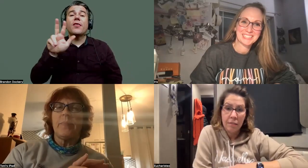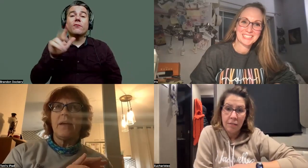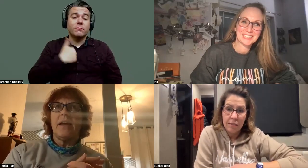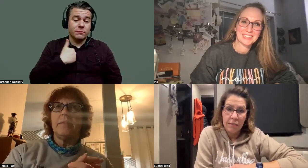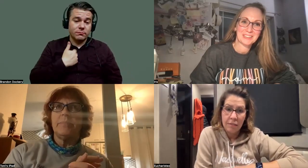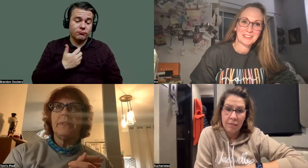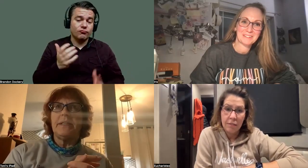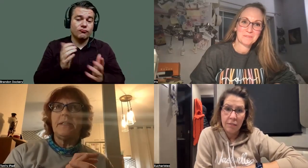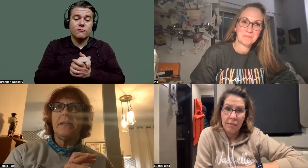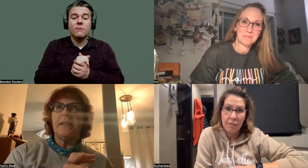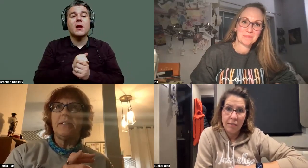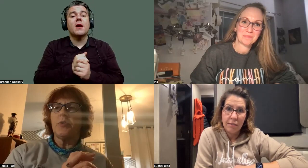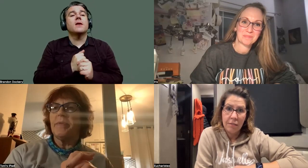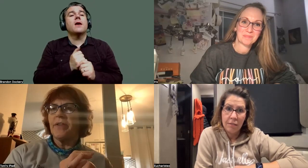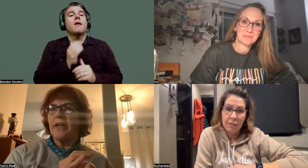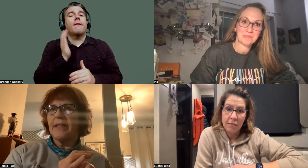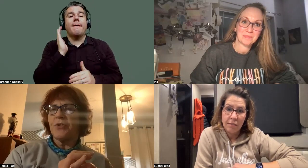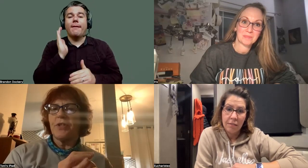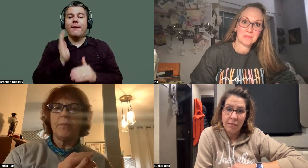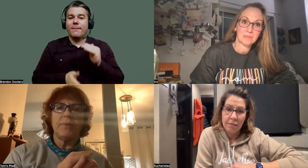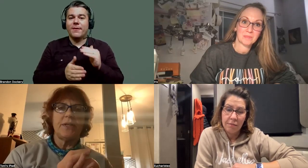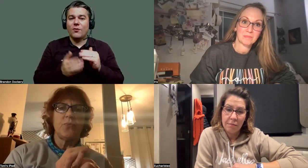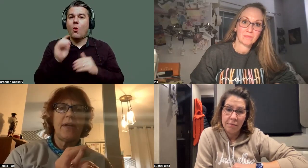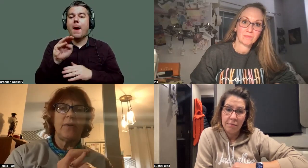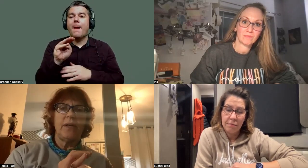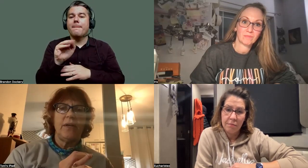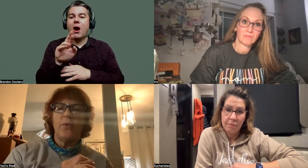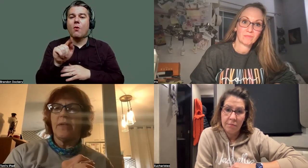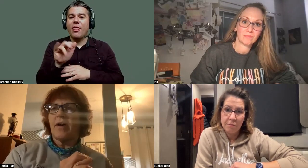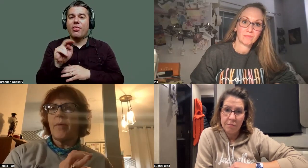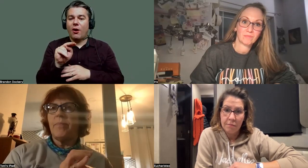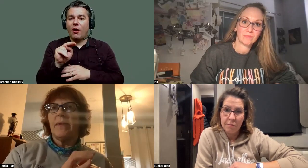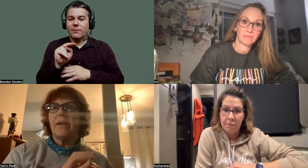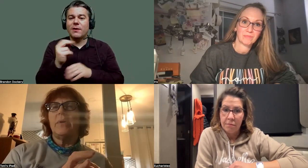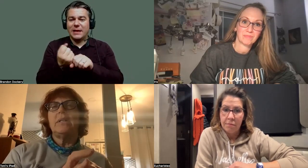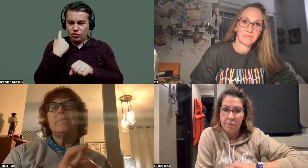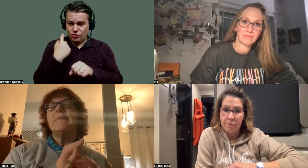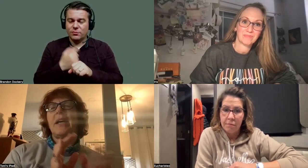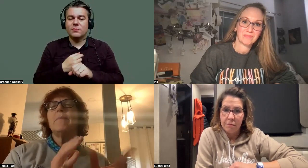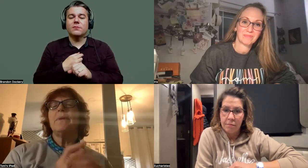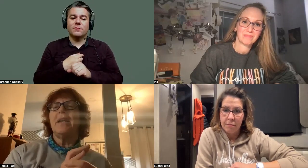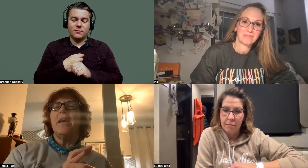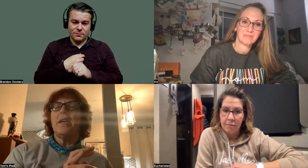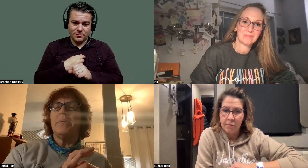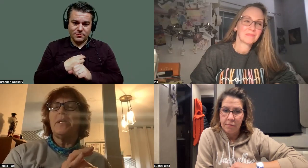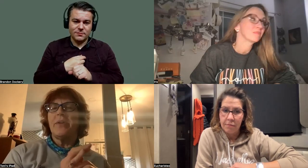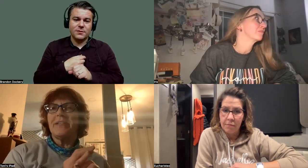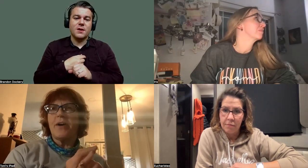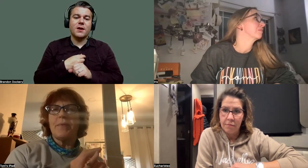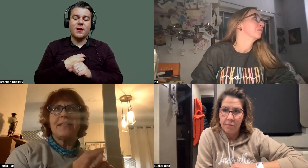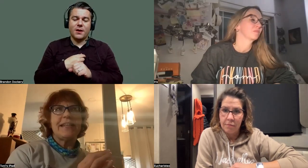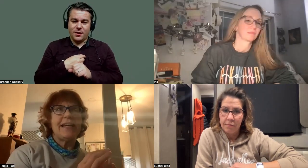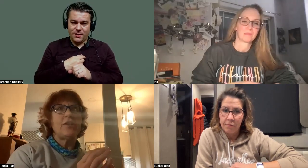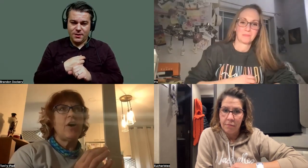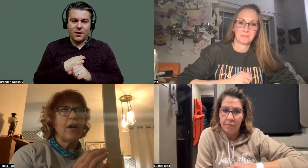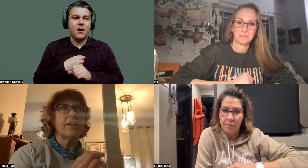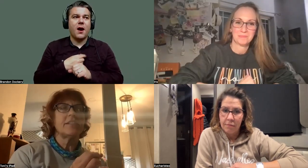I completed an ultra marathon last year, plus ran one of the top. Well, I complete completed one of the